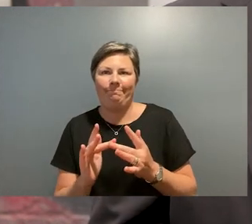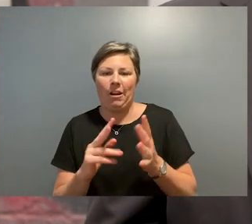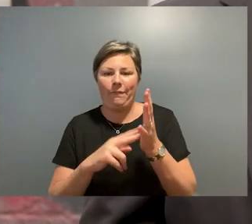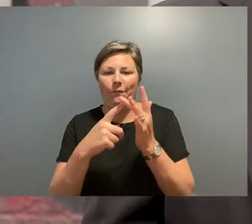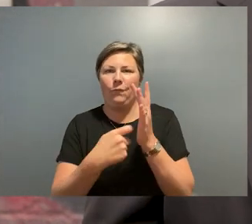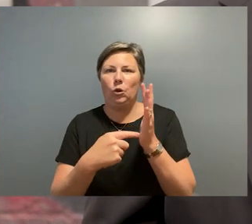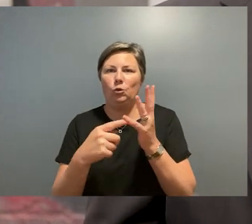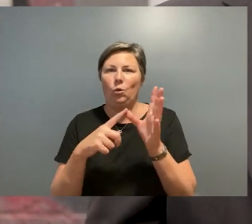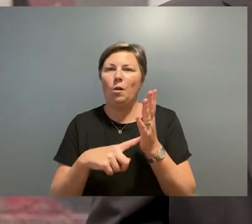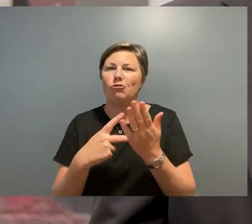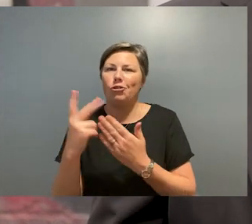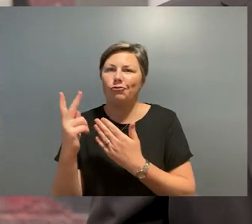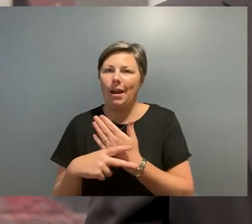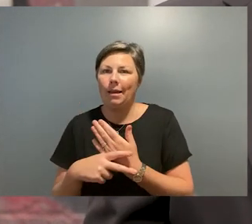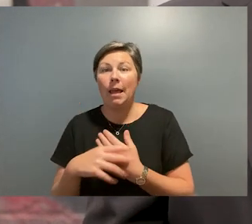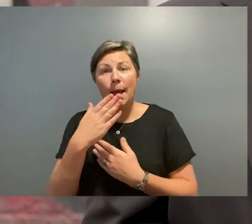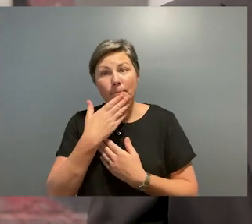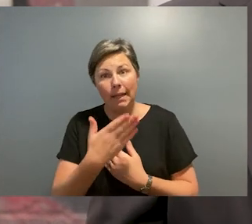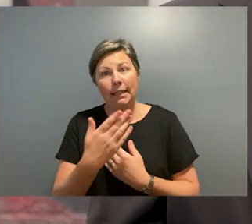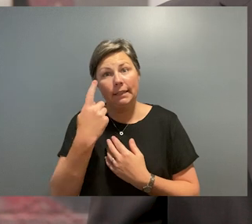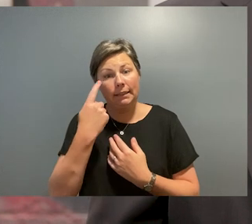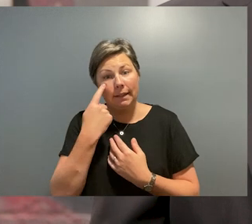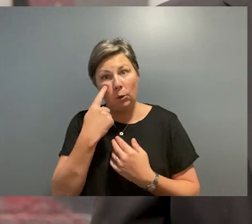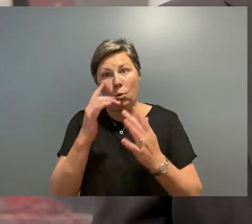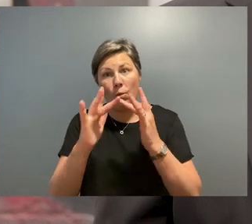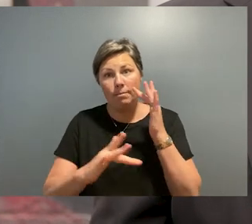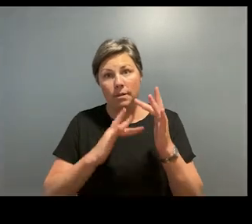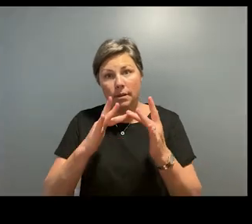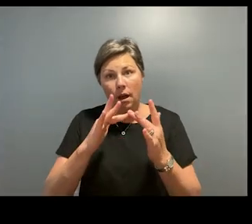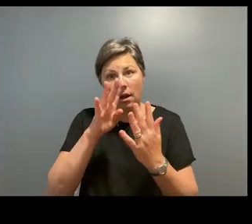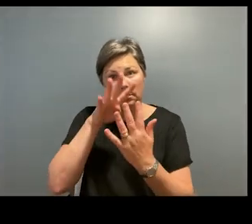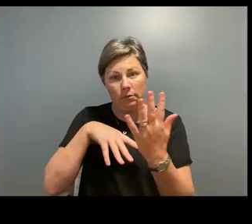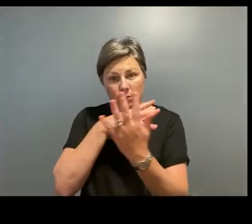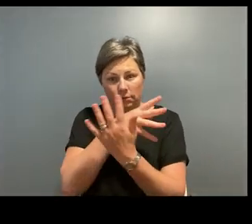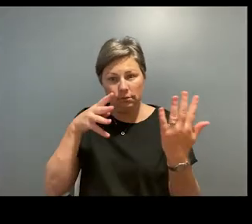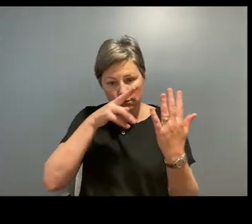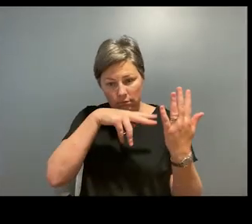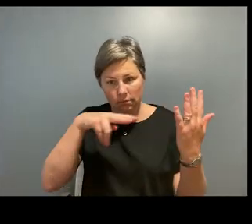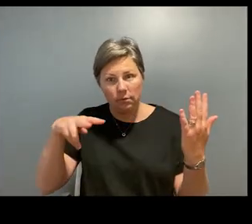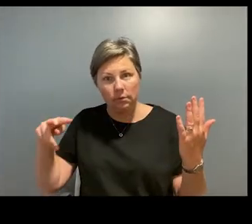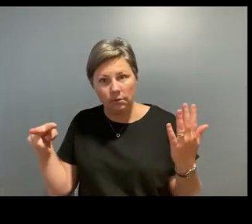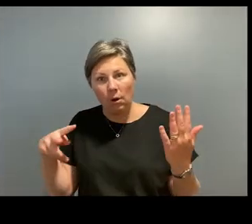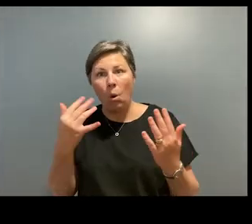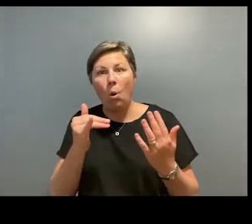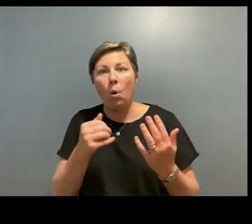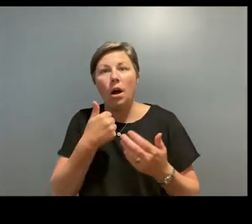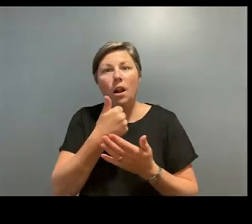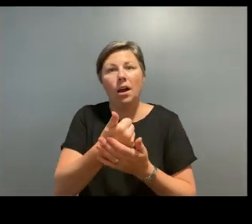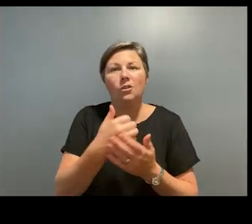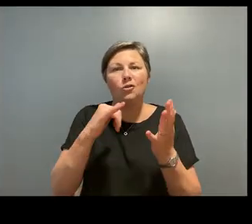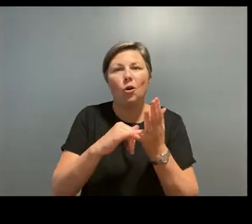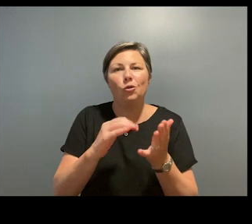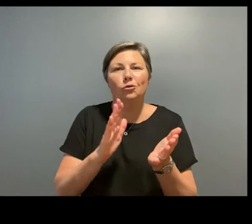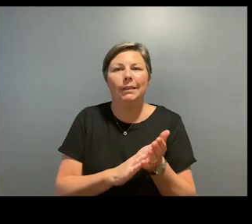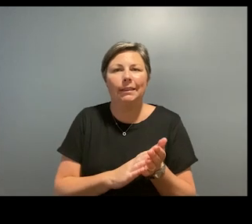in the meantime i do encourage you to explore the full program on our website photo.org.au and follow us on social media